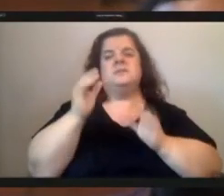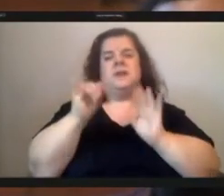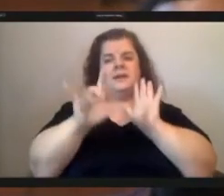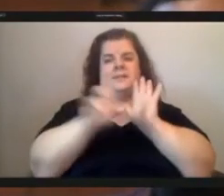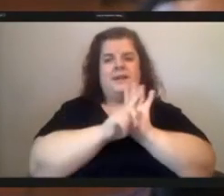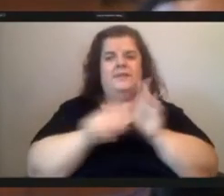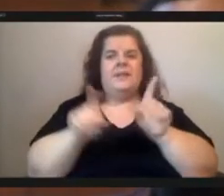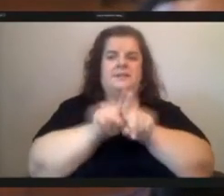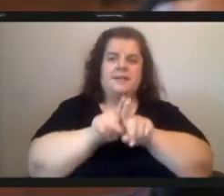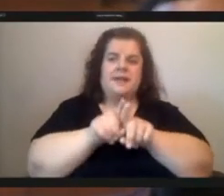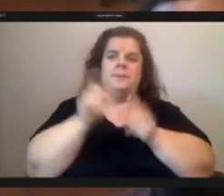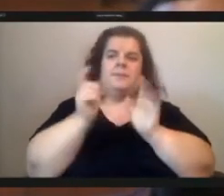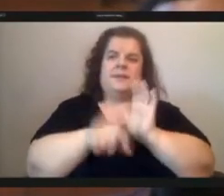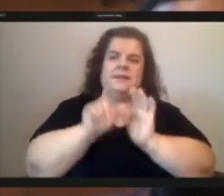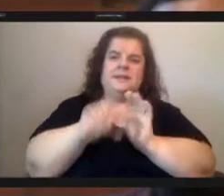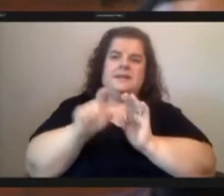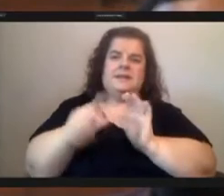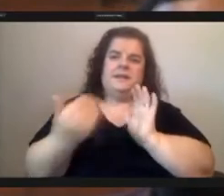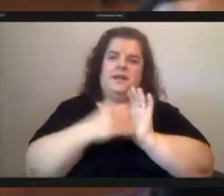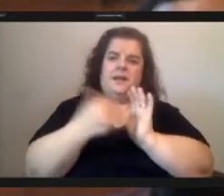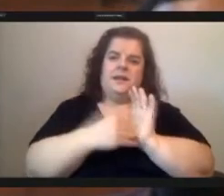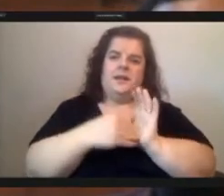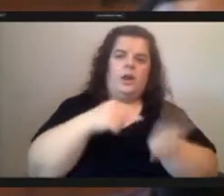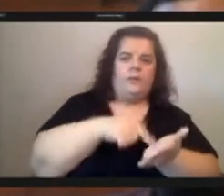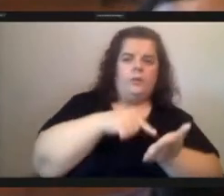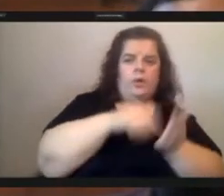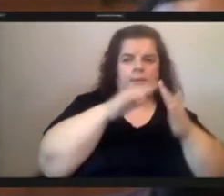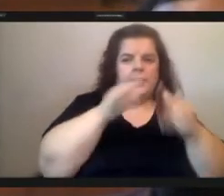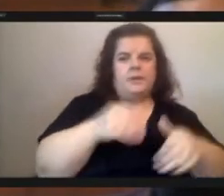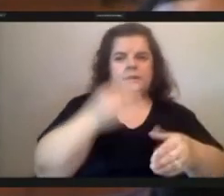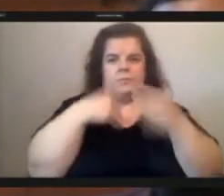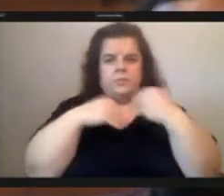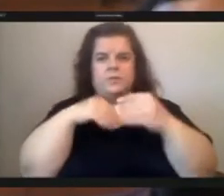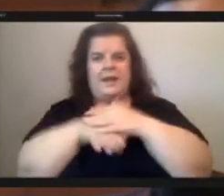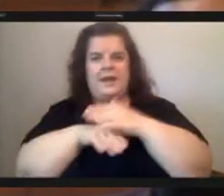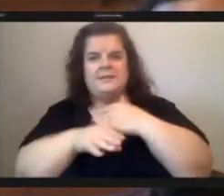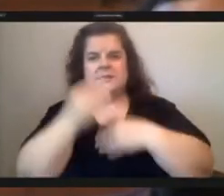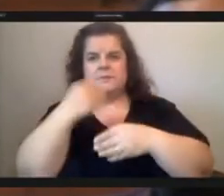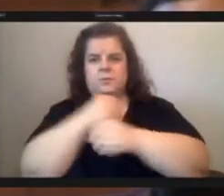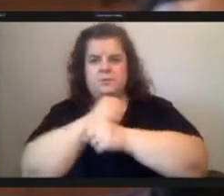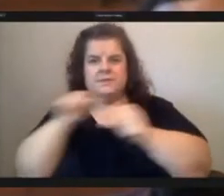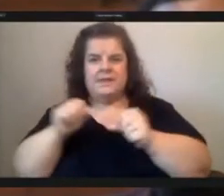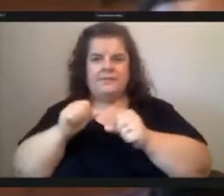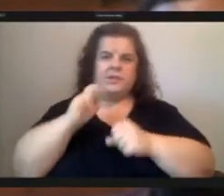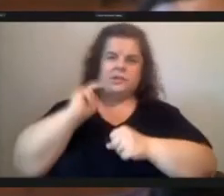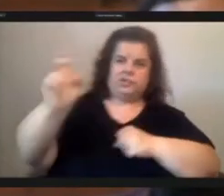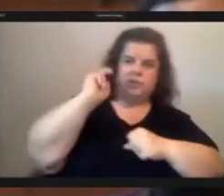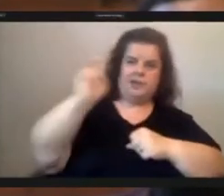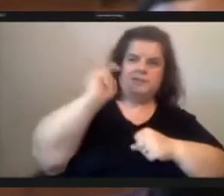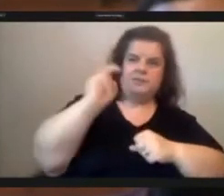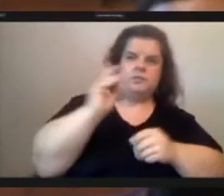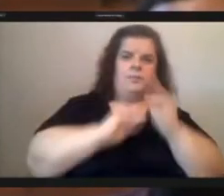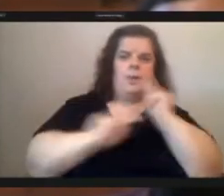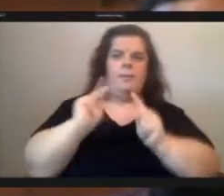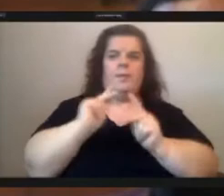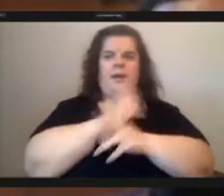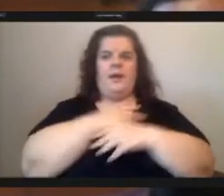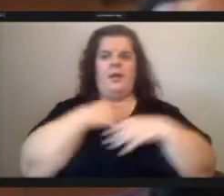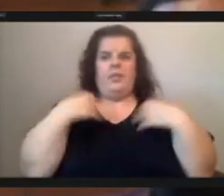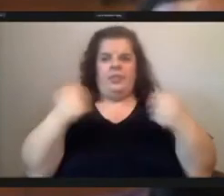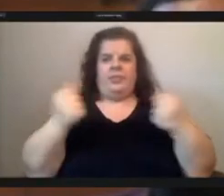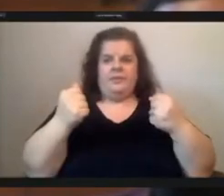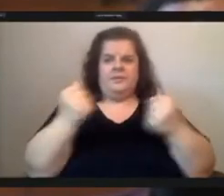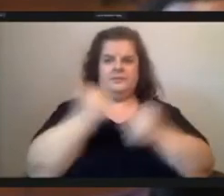forum's topic affordable housing food access and food security transportation public health and safety they are all